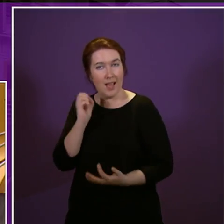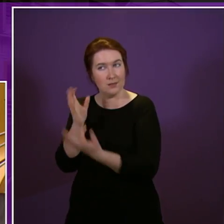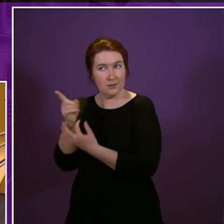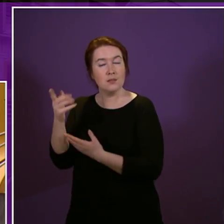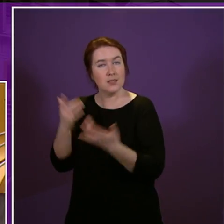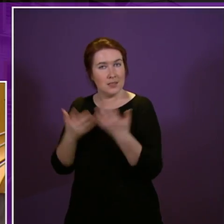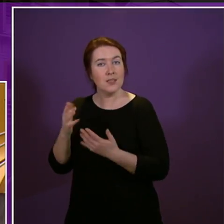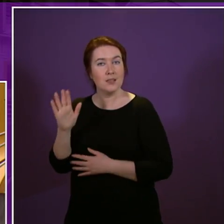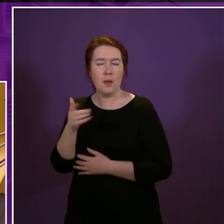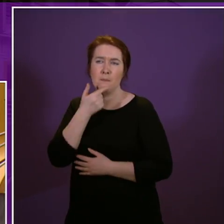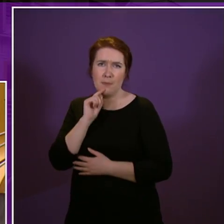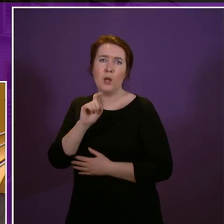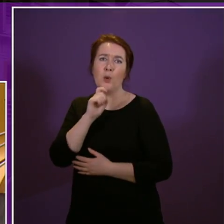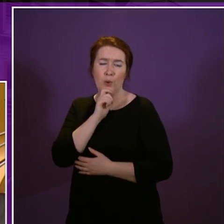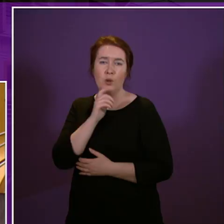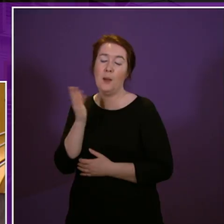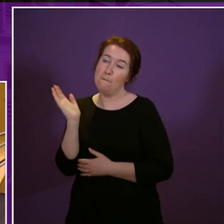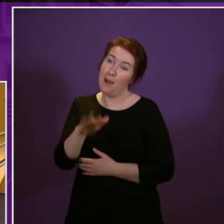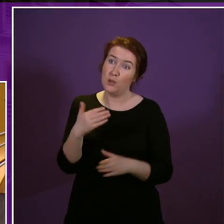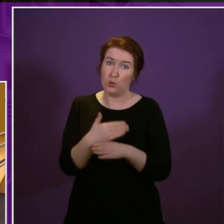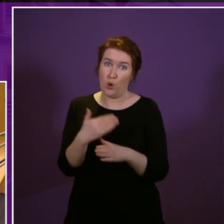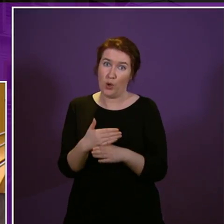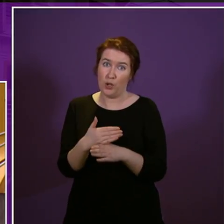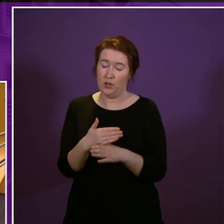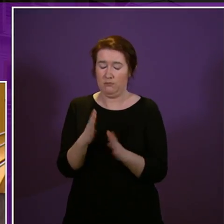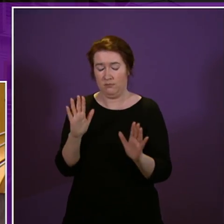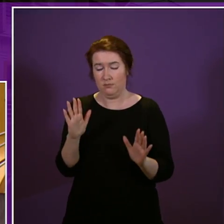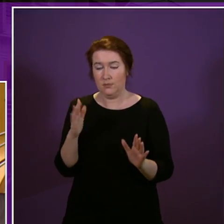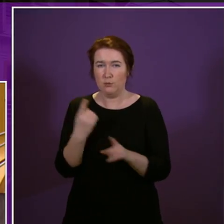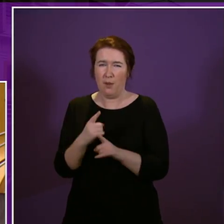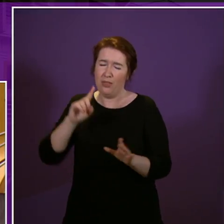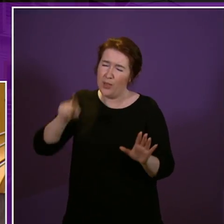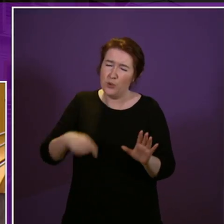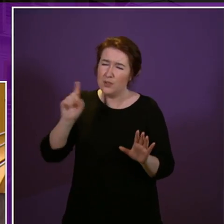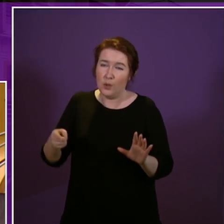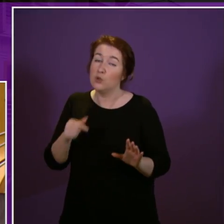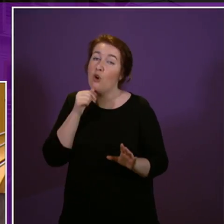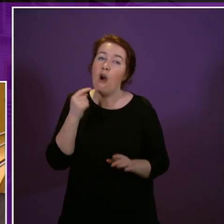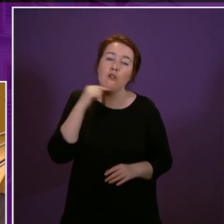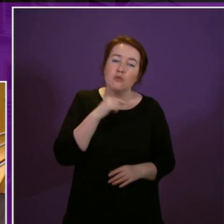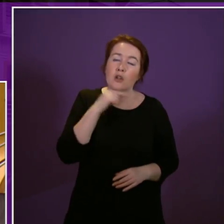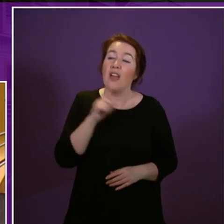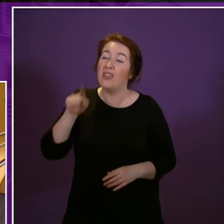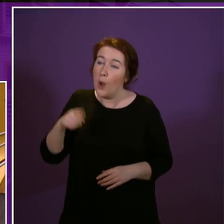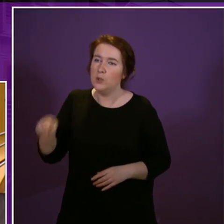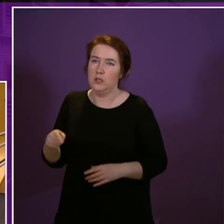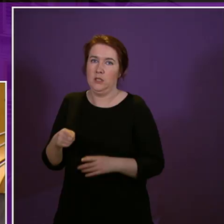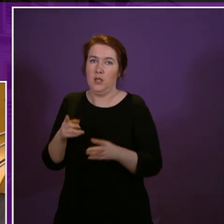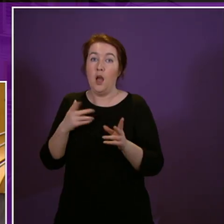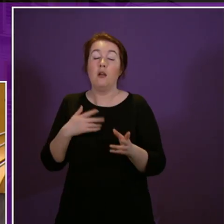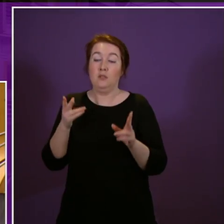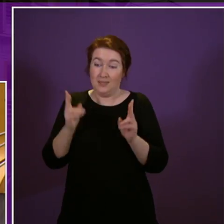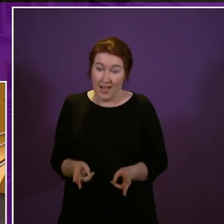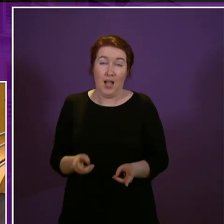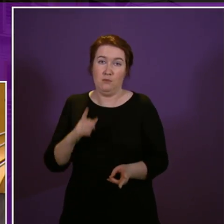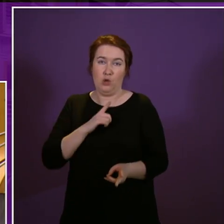the figures to people who were sent back to work and I'm talking thousands not hundreds who have died since they were taken off